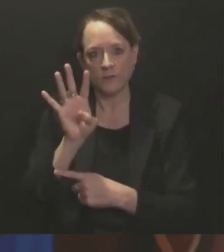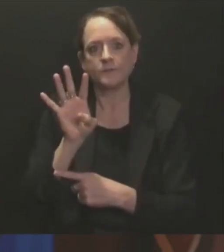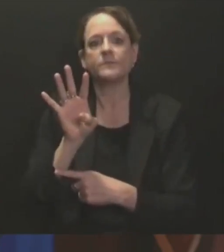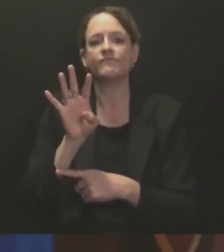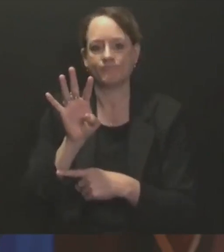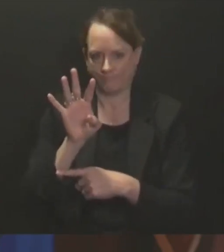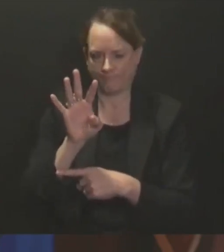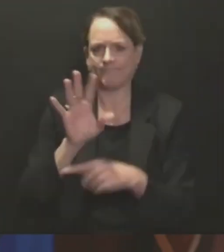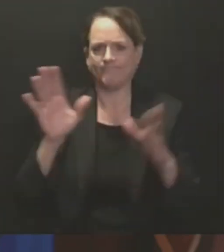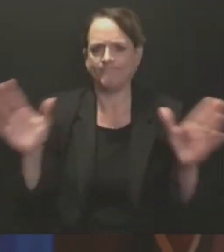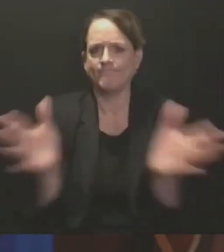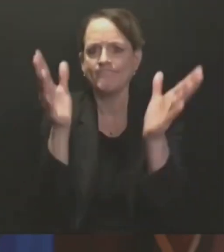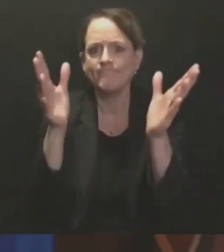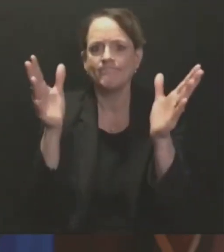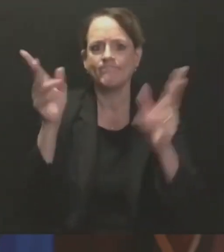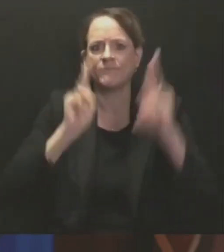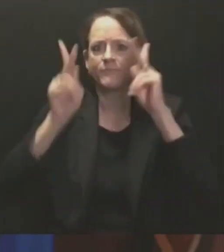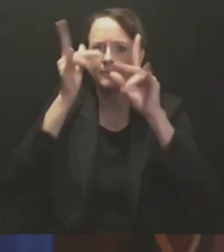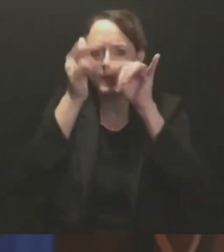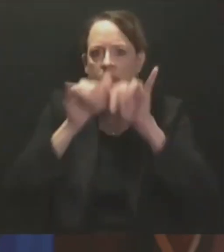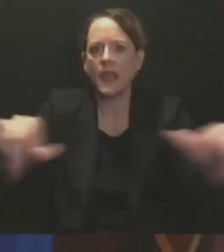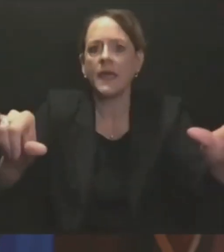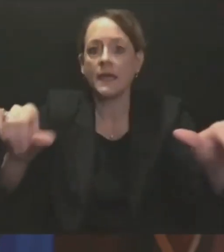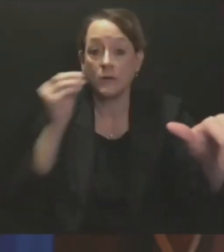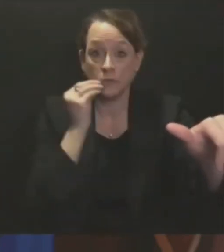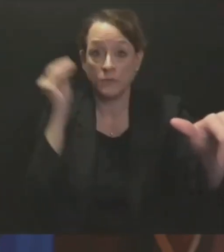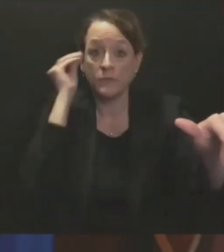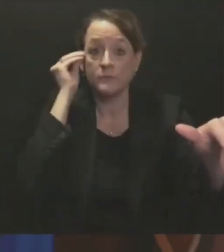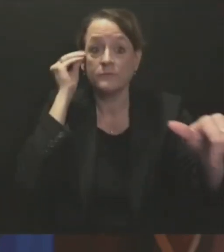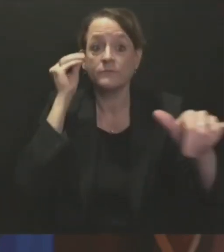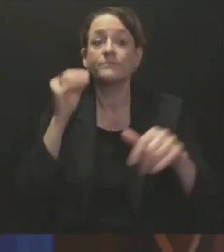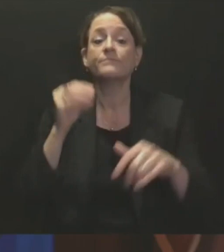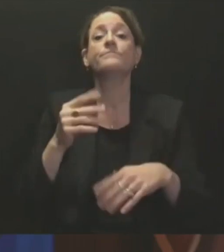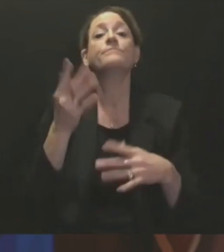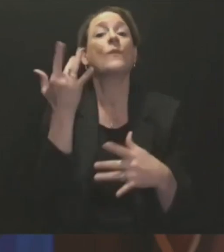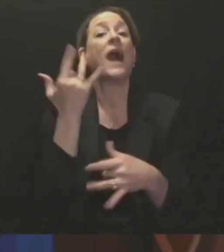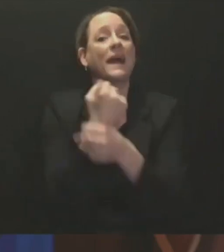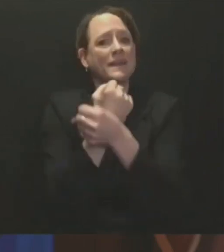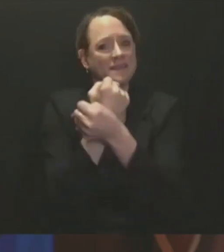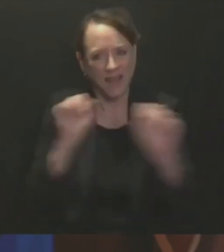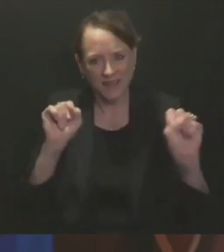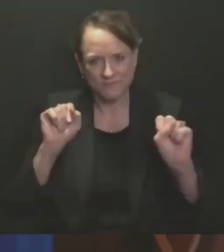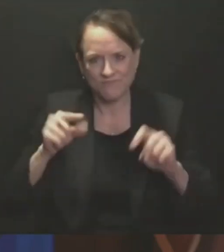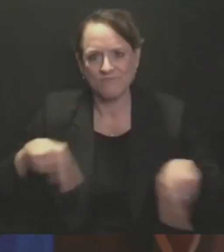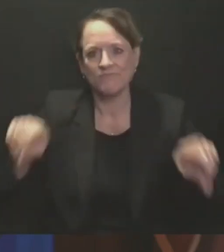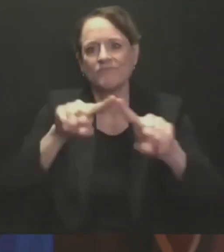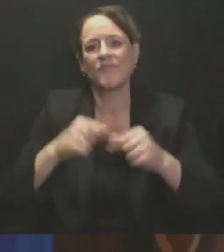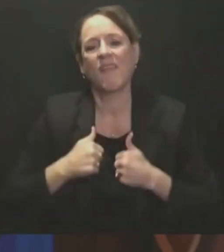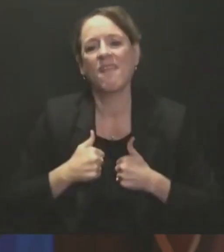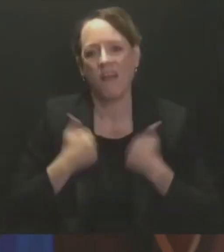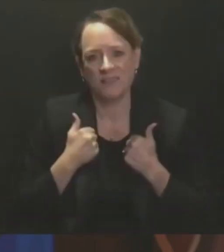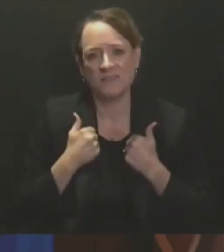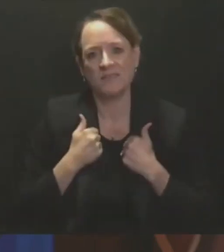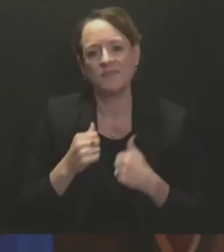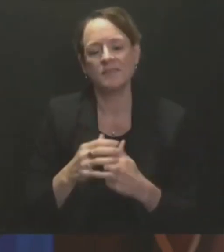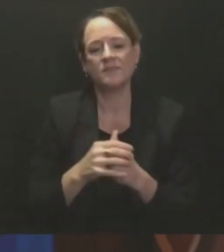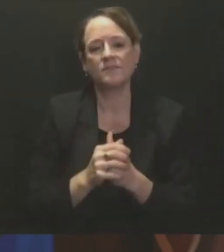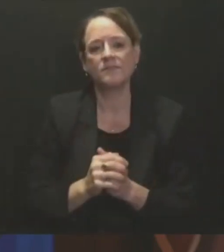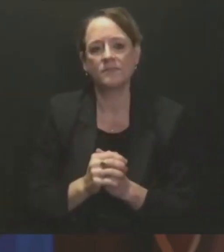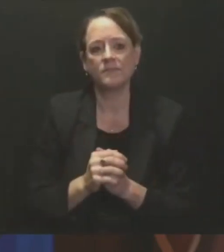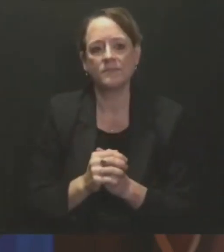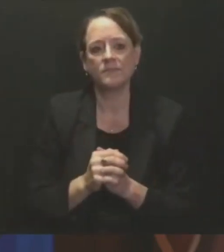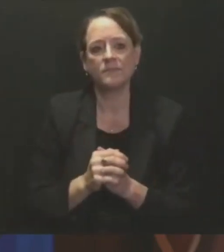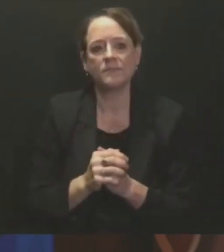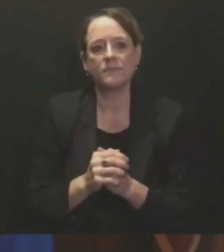virus just like we did last spring, and it starts at home. It's not safe to go out. It's not